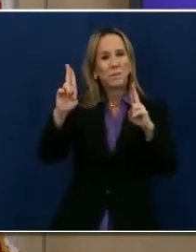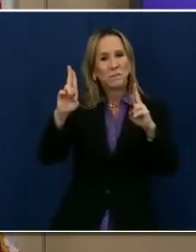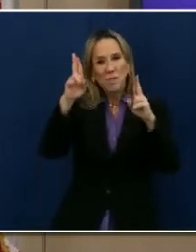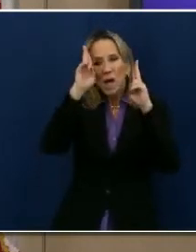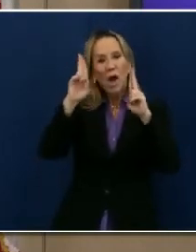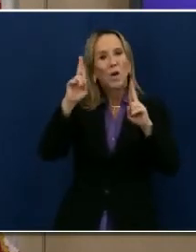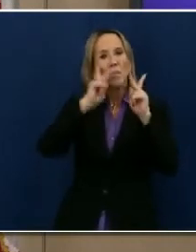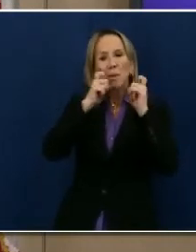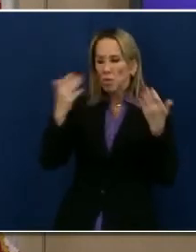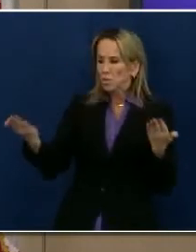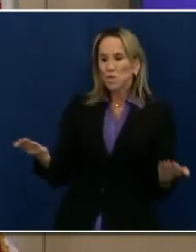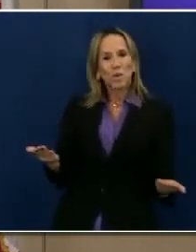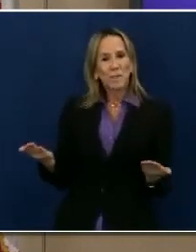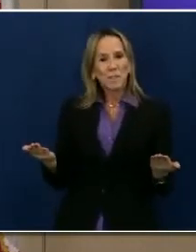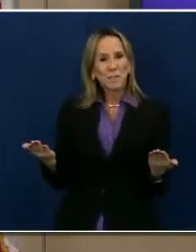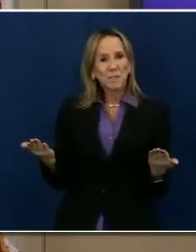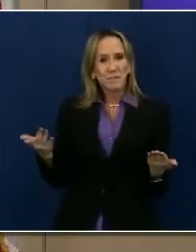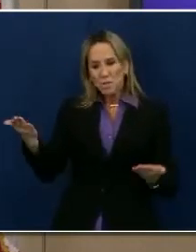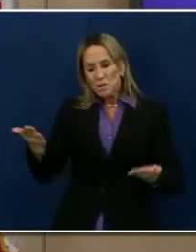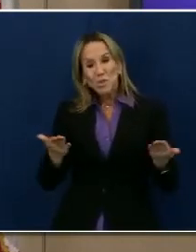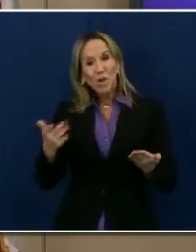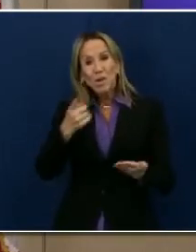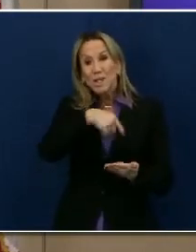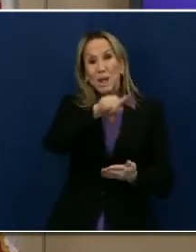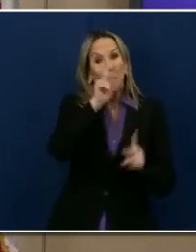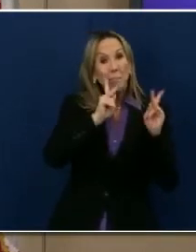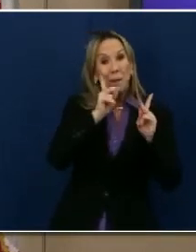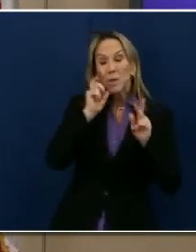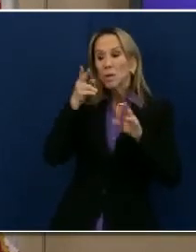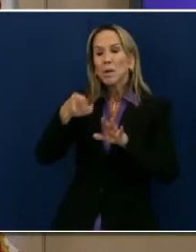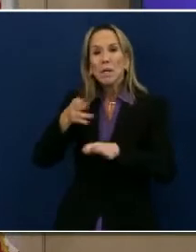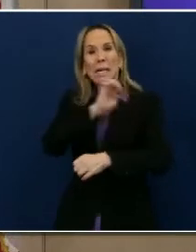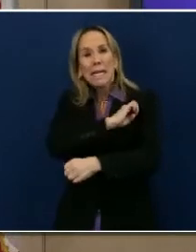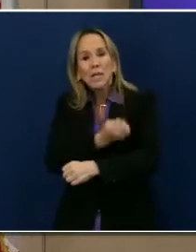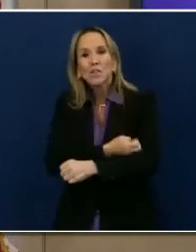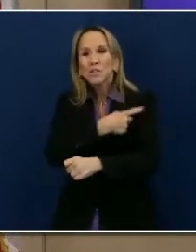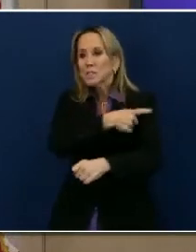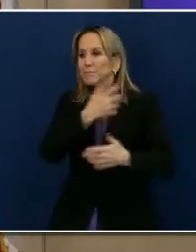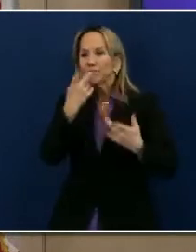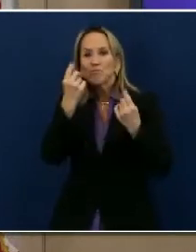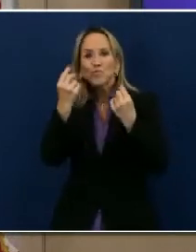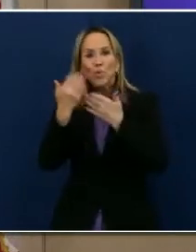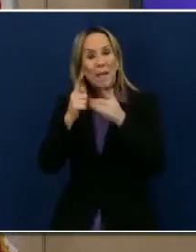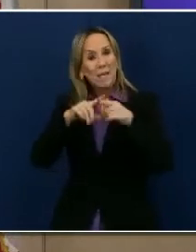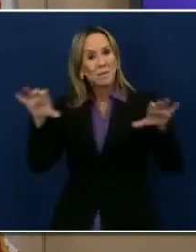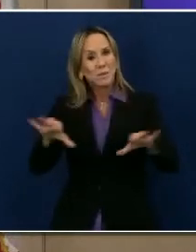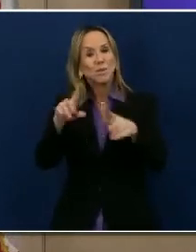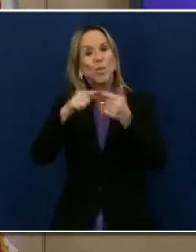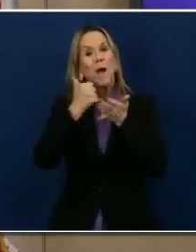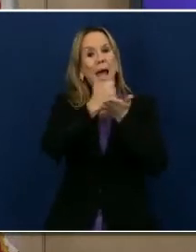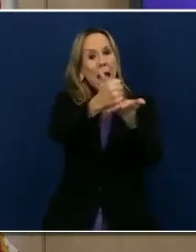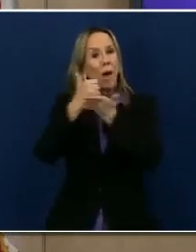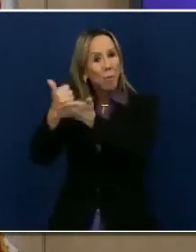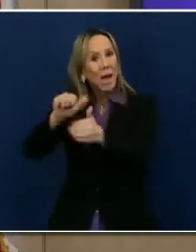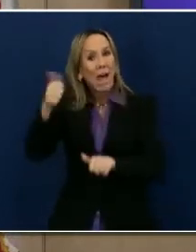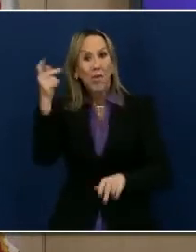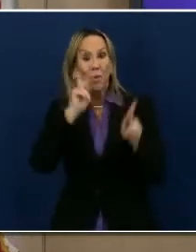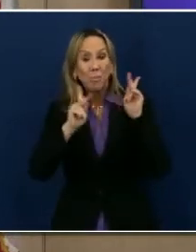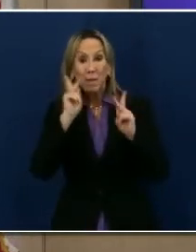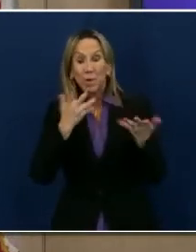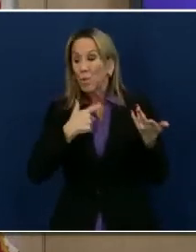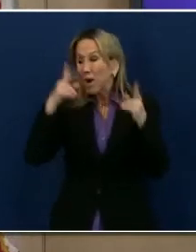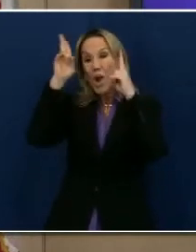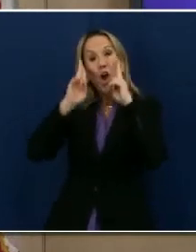the notion that you put your energy and your efforts around actions that help other folks. We honor the concept of sacrifice,